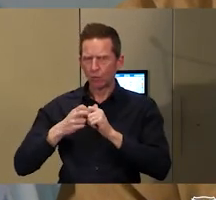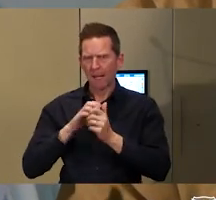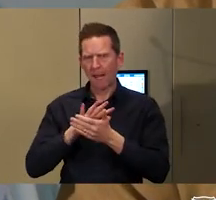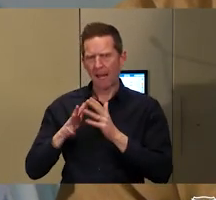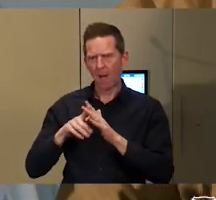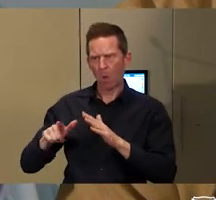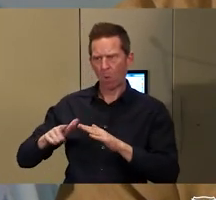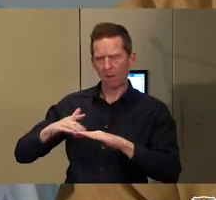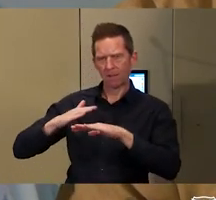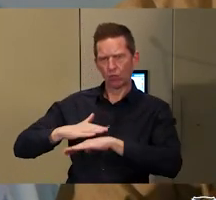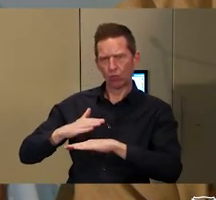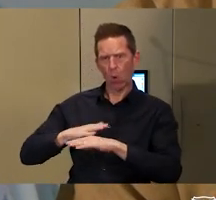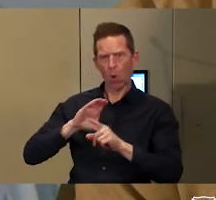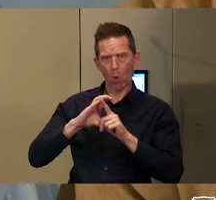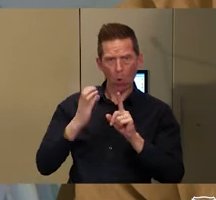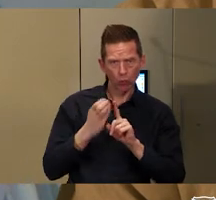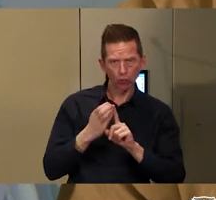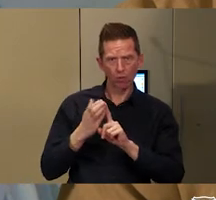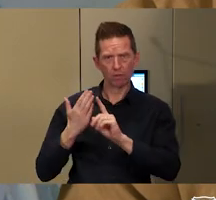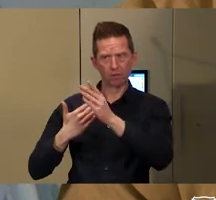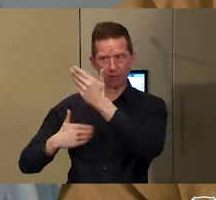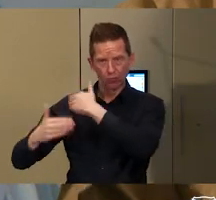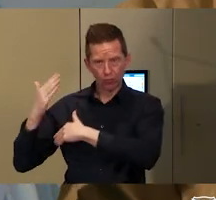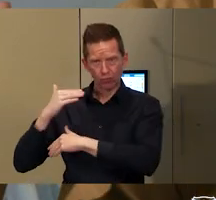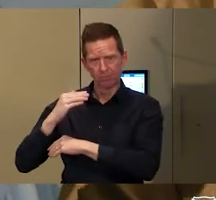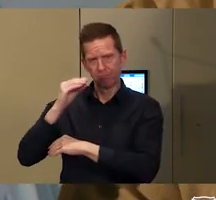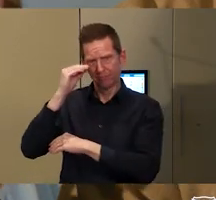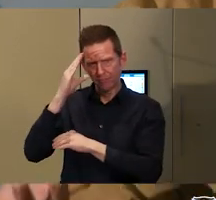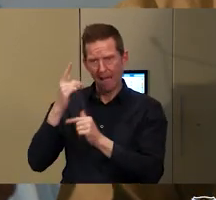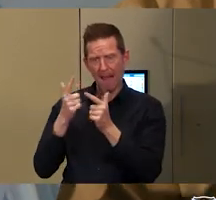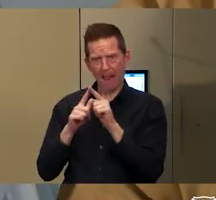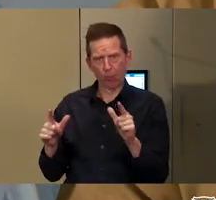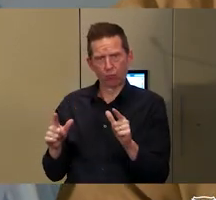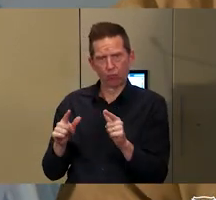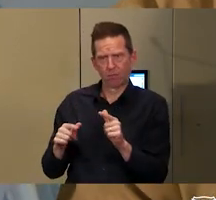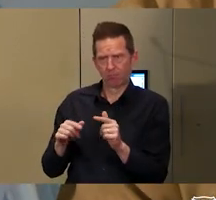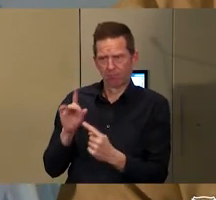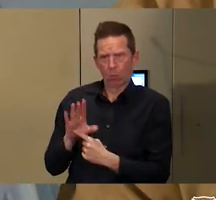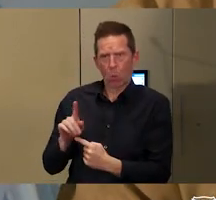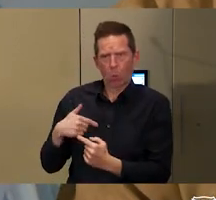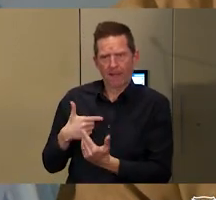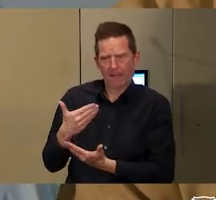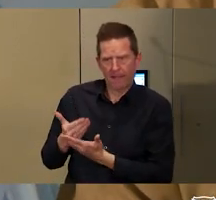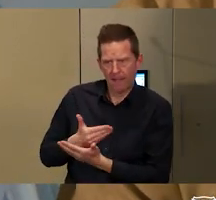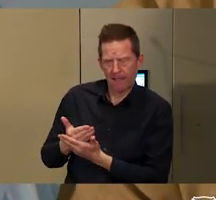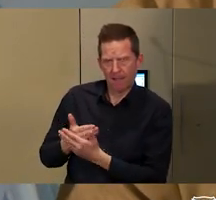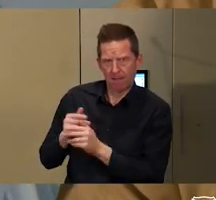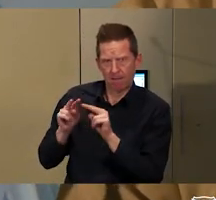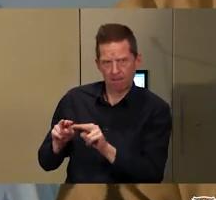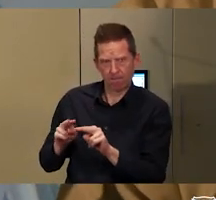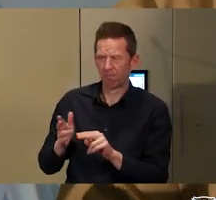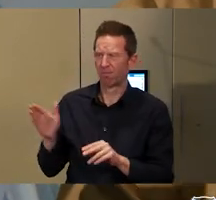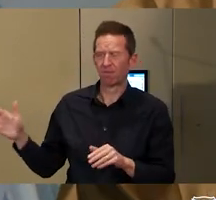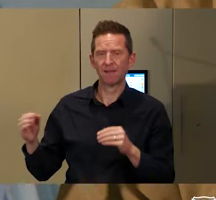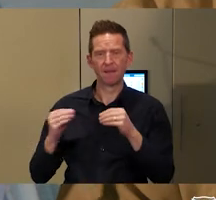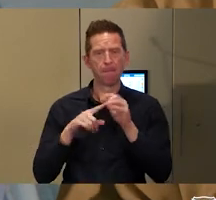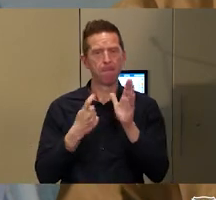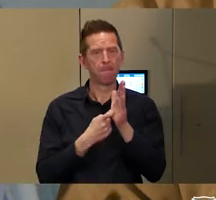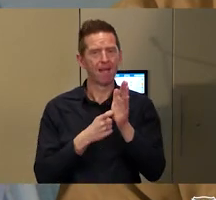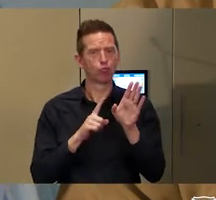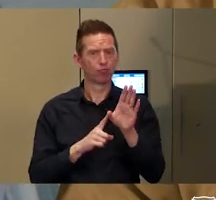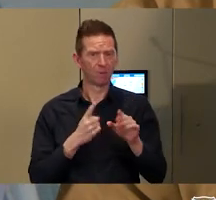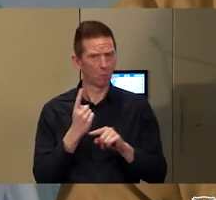culture, heritage, language and knowledge can be valued. And I think that Barry has really drawn our attention to the